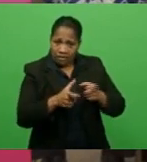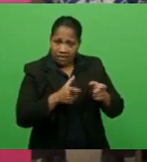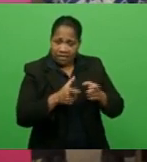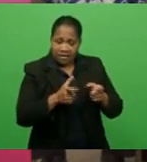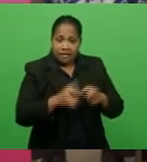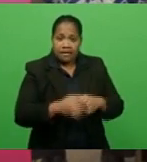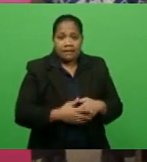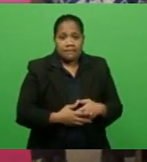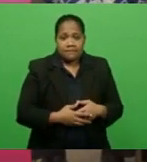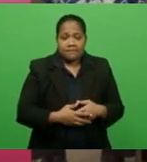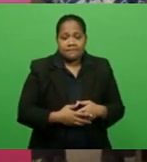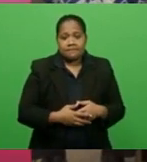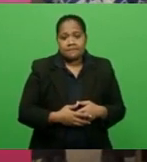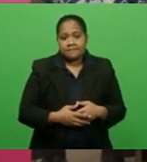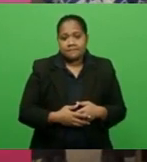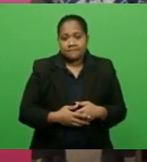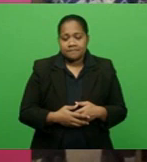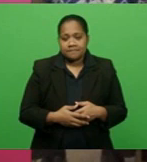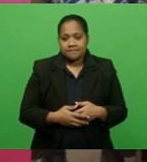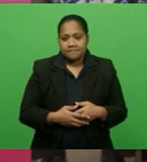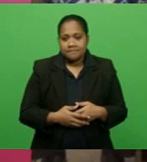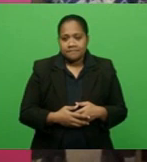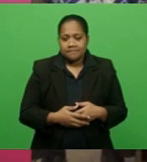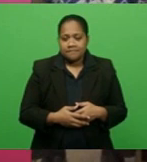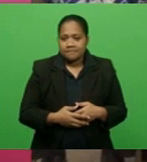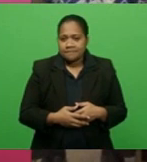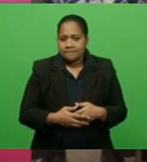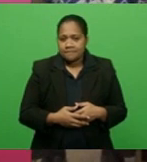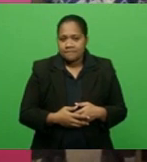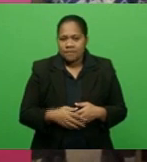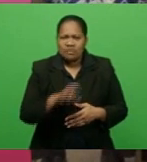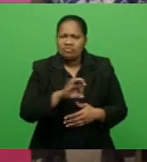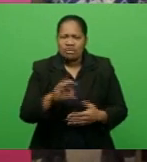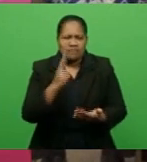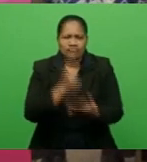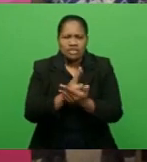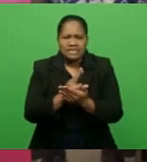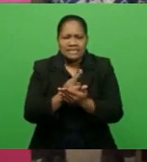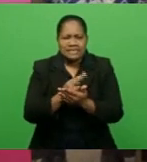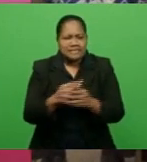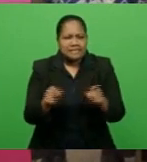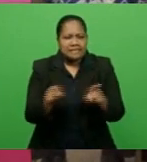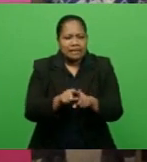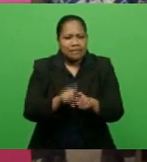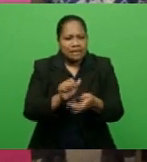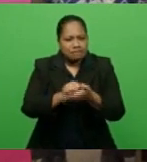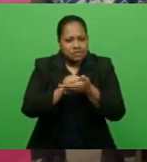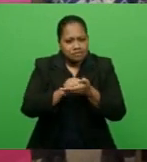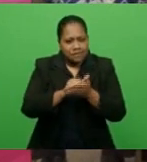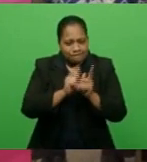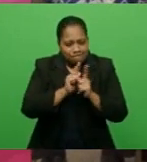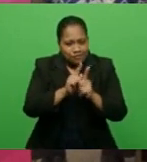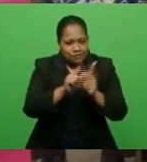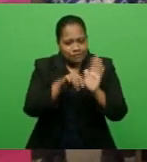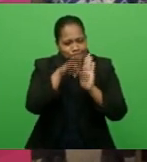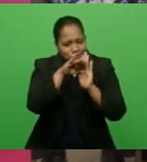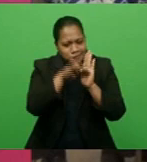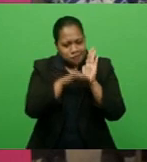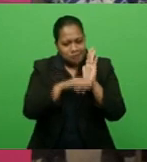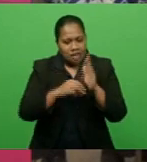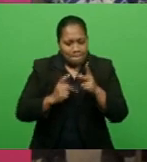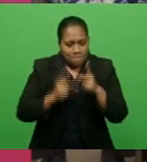did not treat the procedure and the